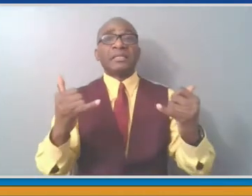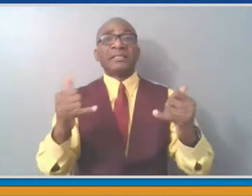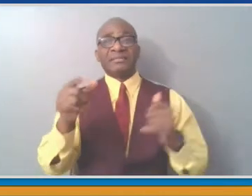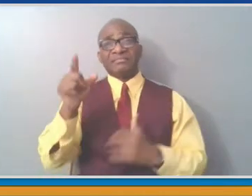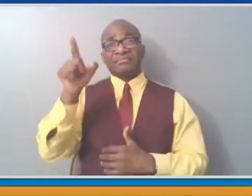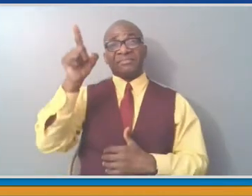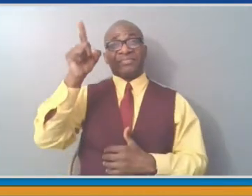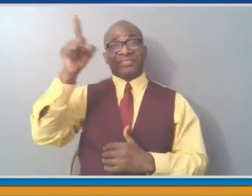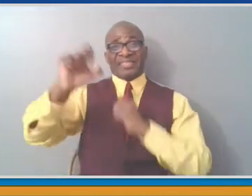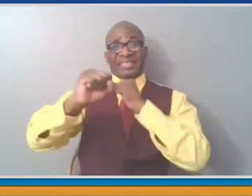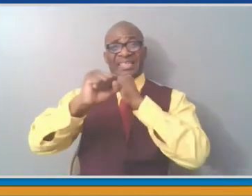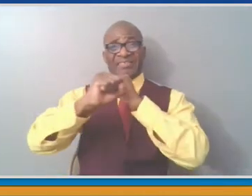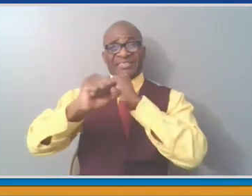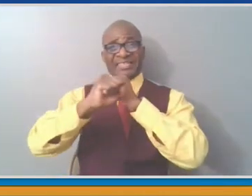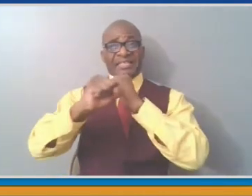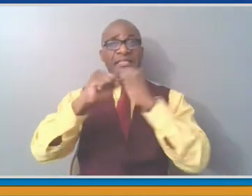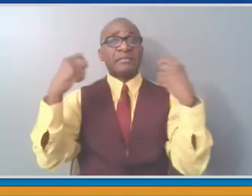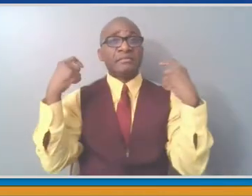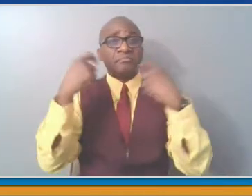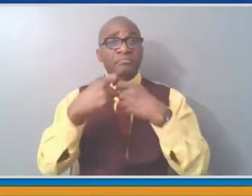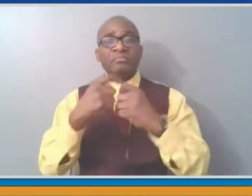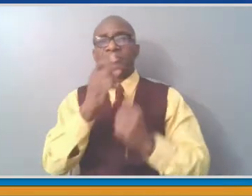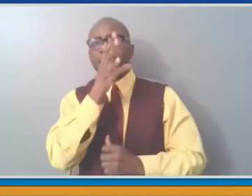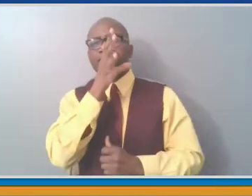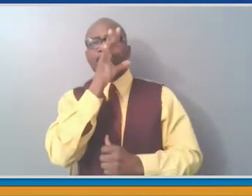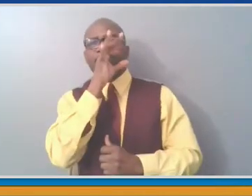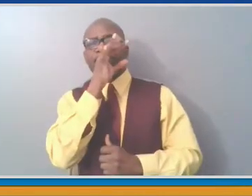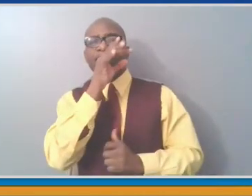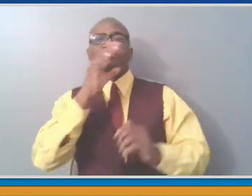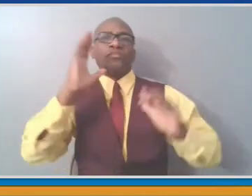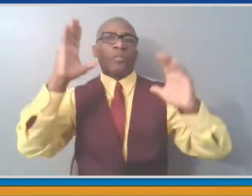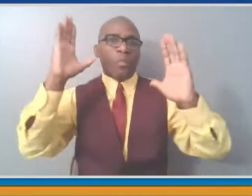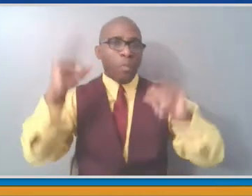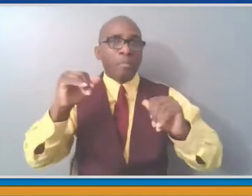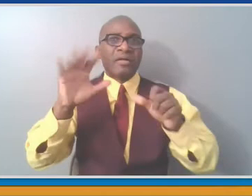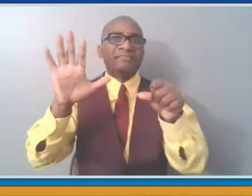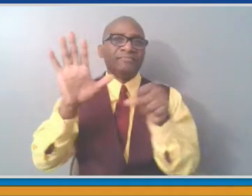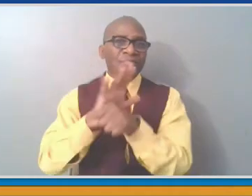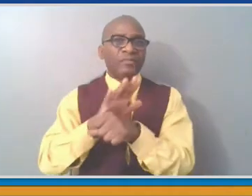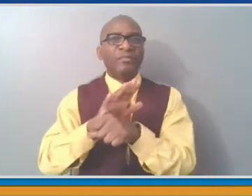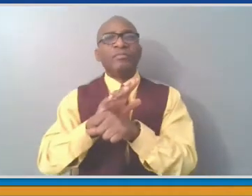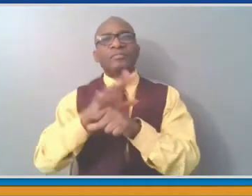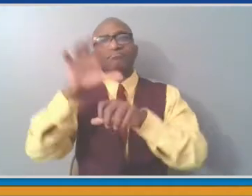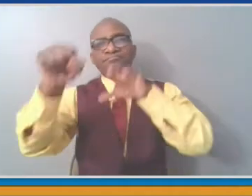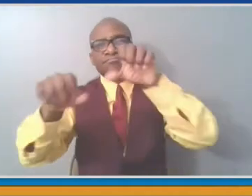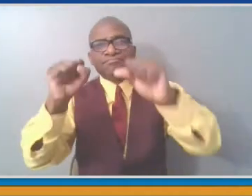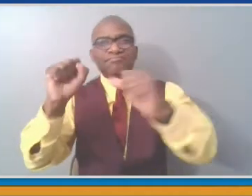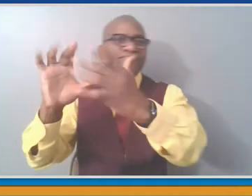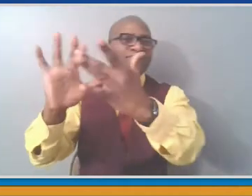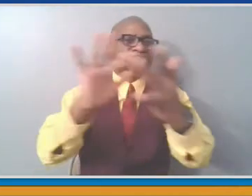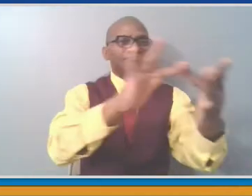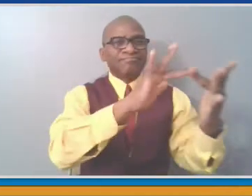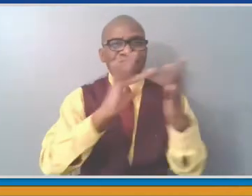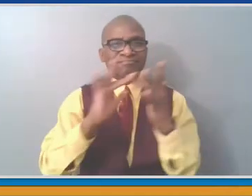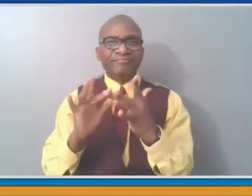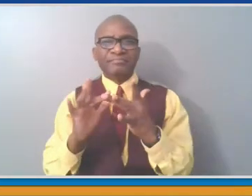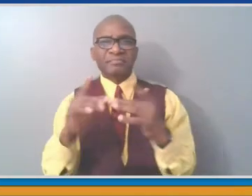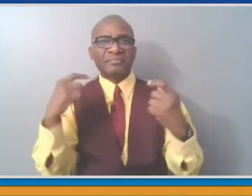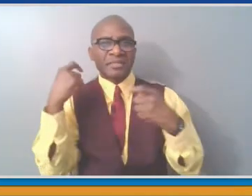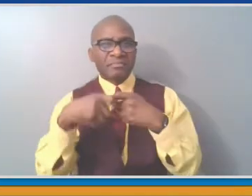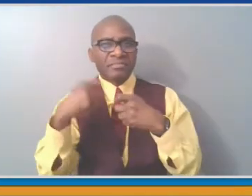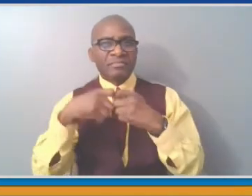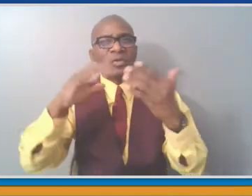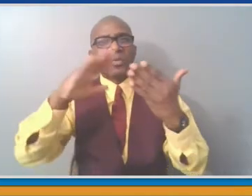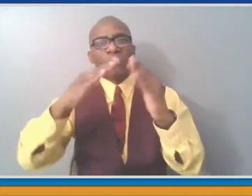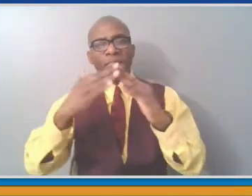message for public health and public safety about vaccinations. So thank you again, Martha, and the video you saw. We are prepared to